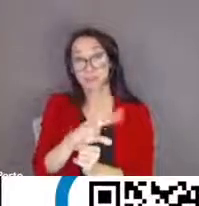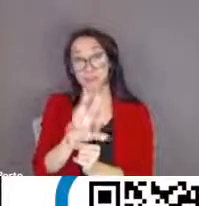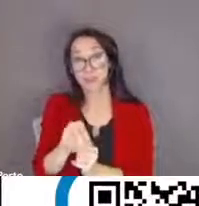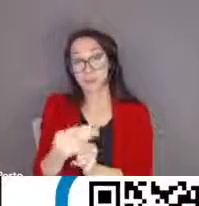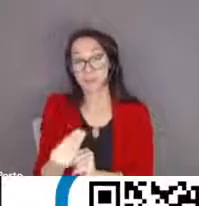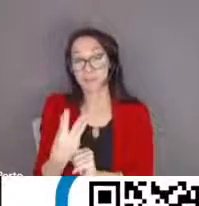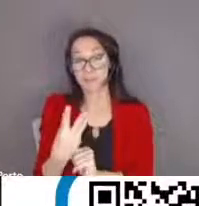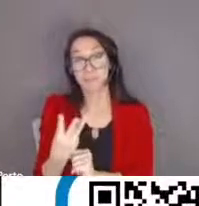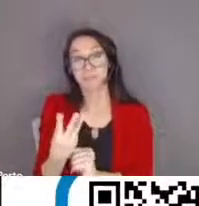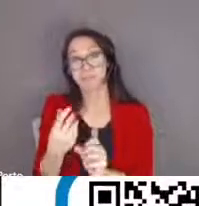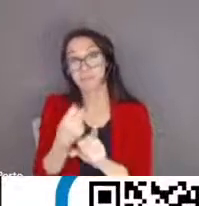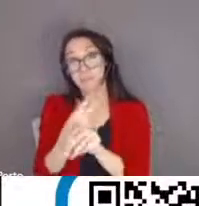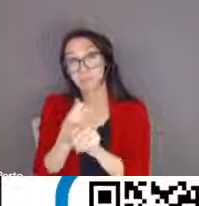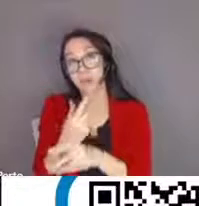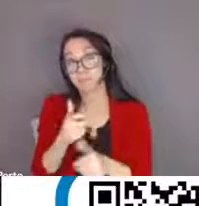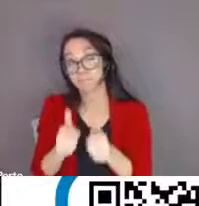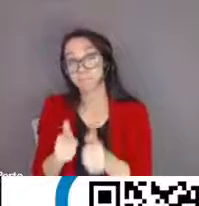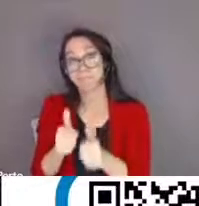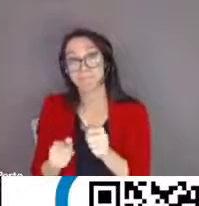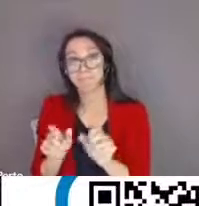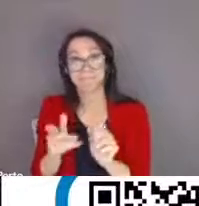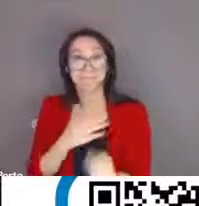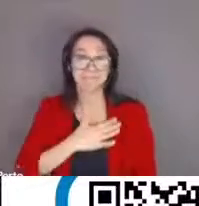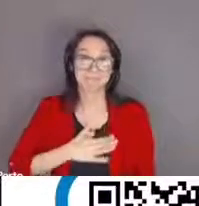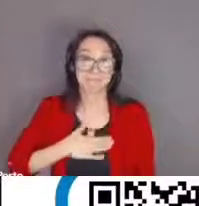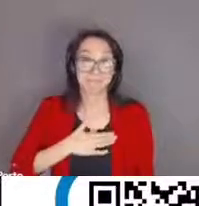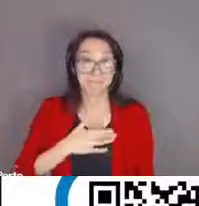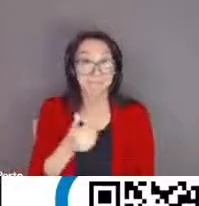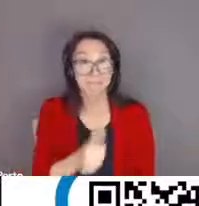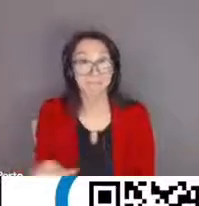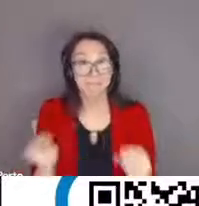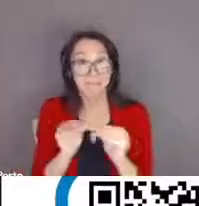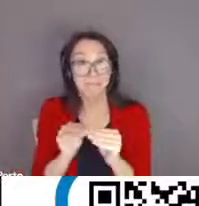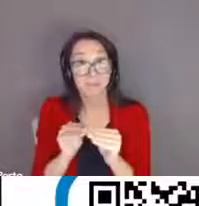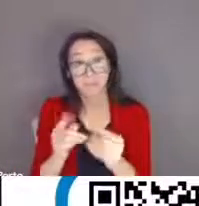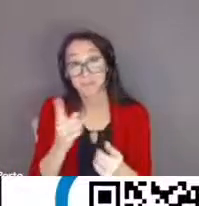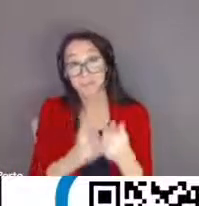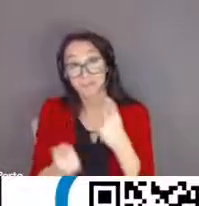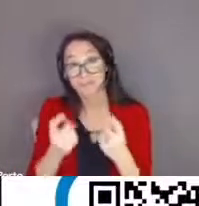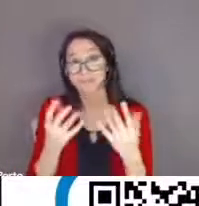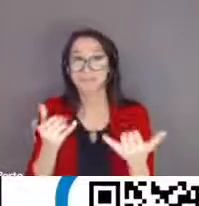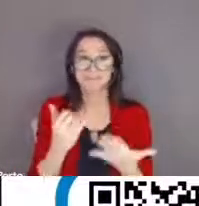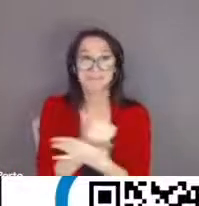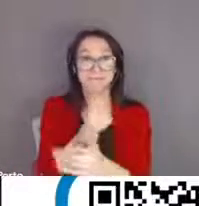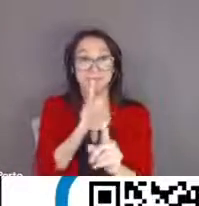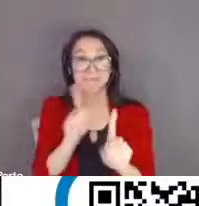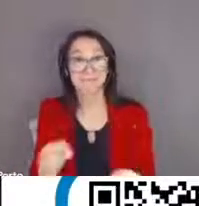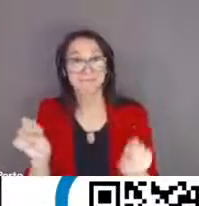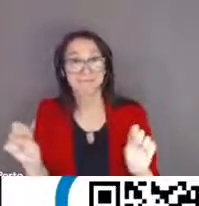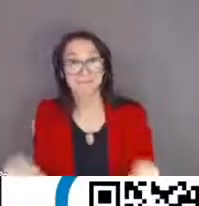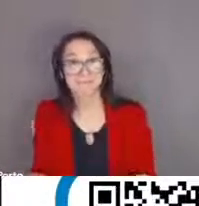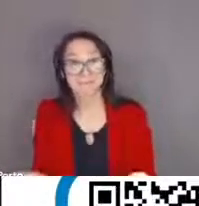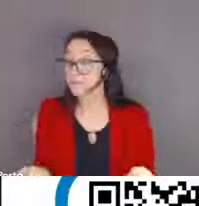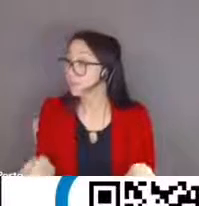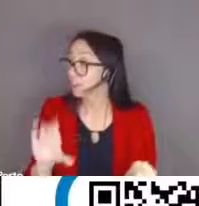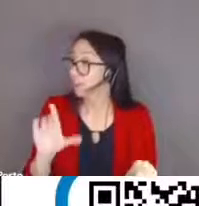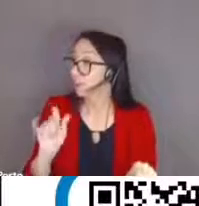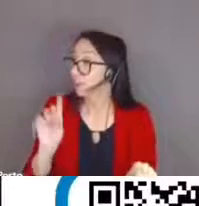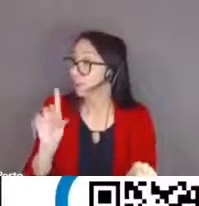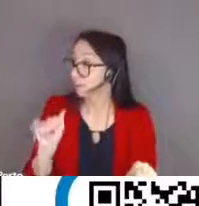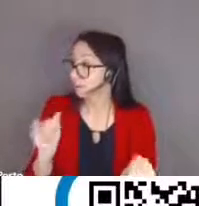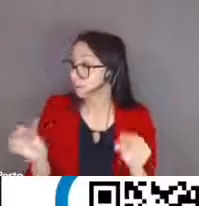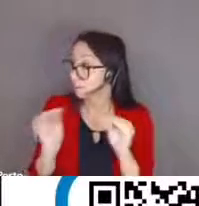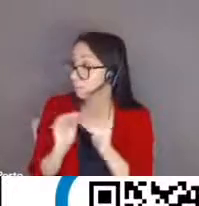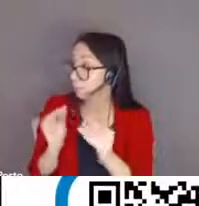additional questions we'd be happy to answer them at this time claudia i'm not sure if there's any additional questions prior to the